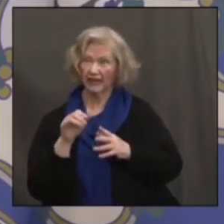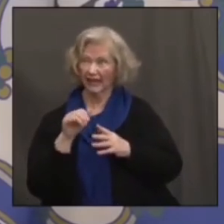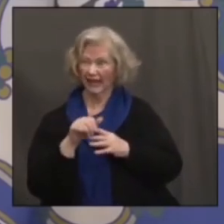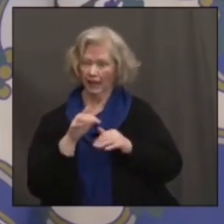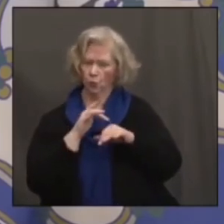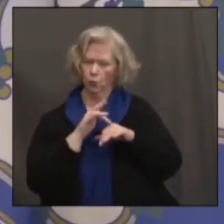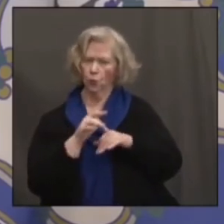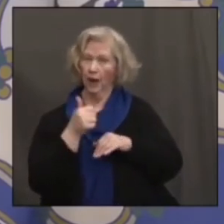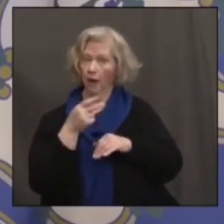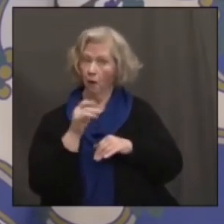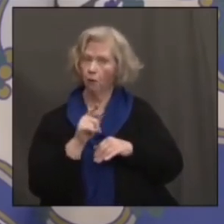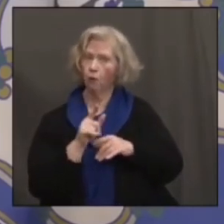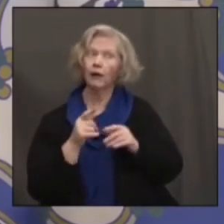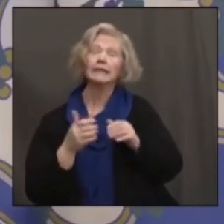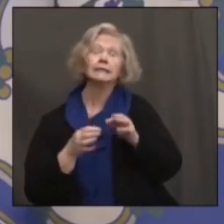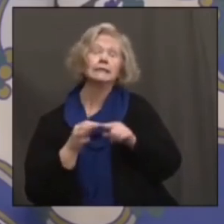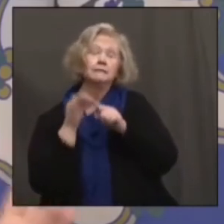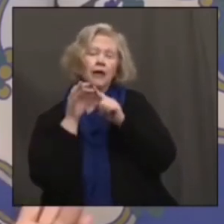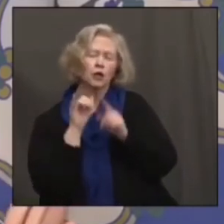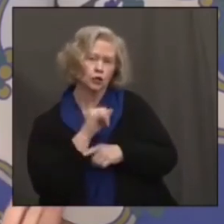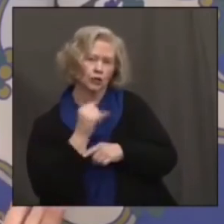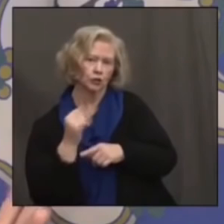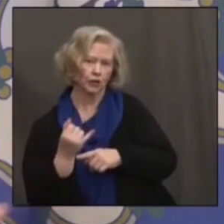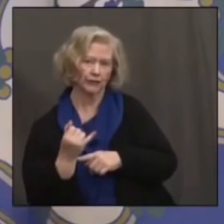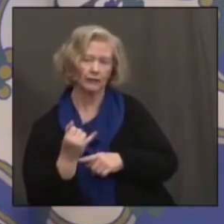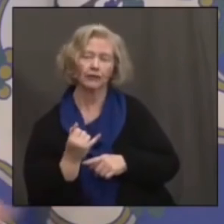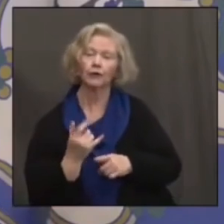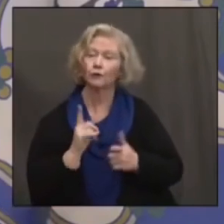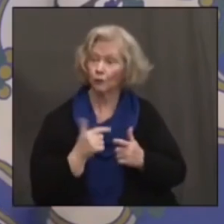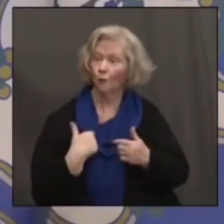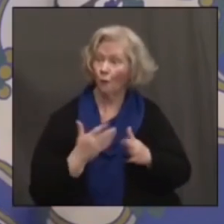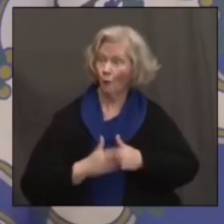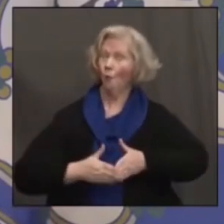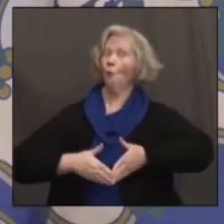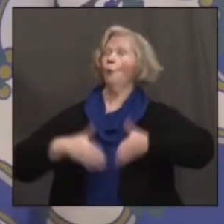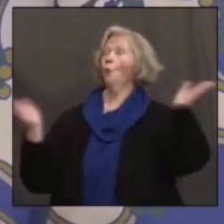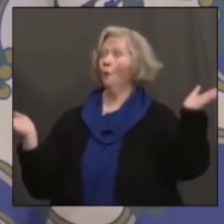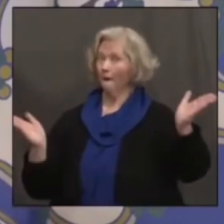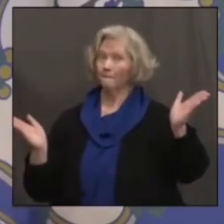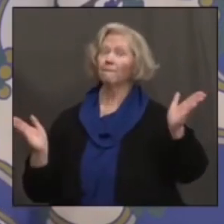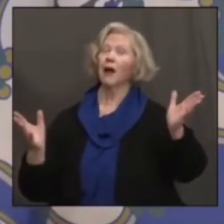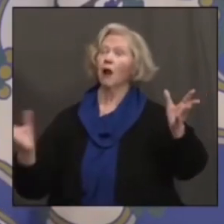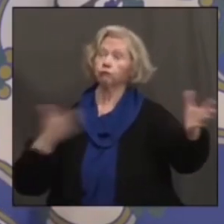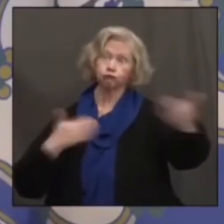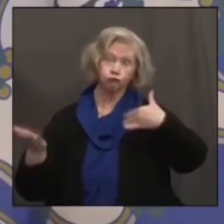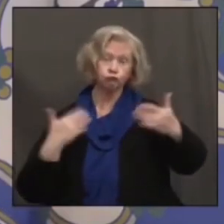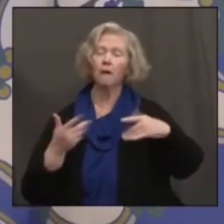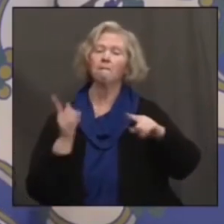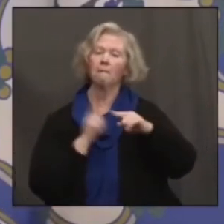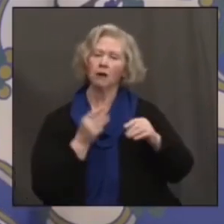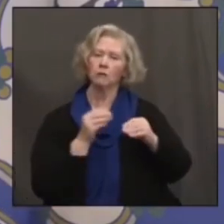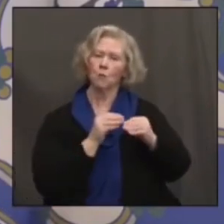in particular. So not only are we opening up to a wider group of people, we're going to have a lot more supply by then.